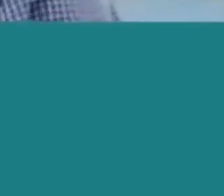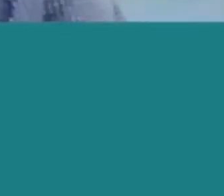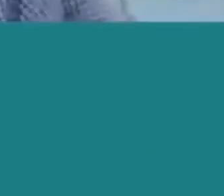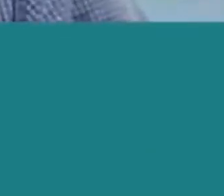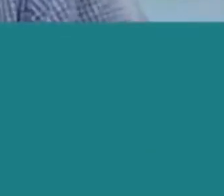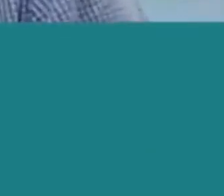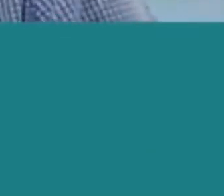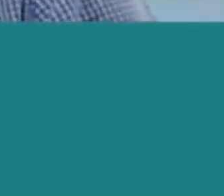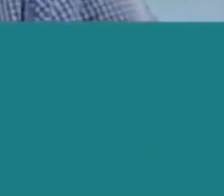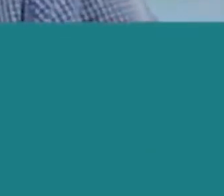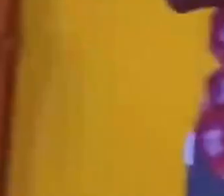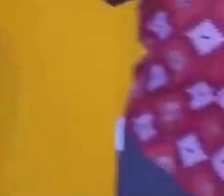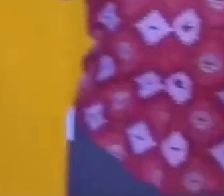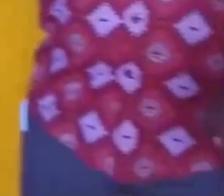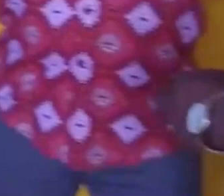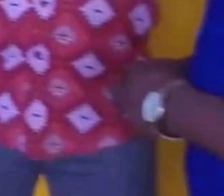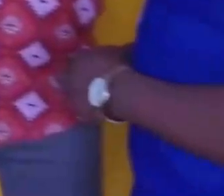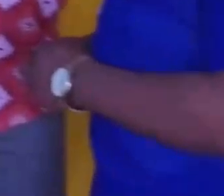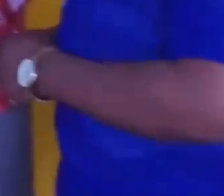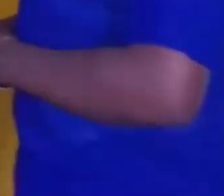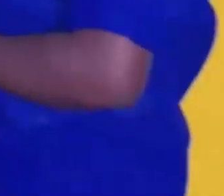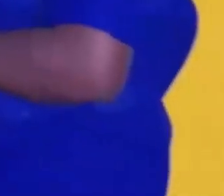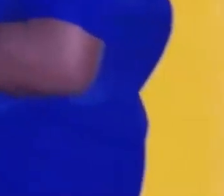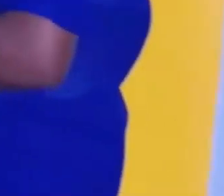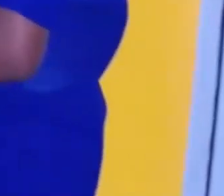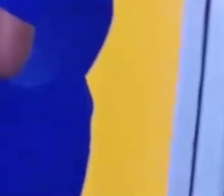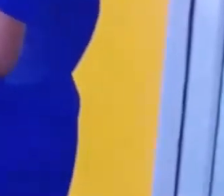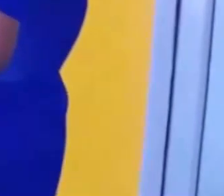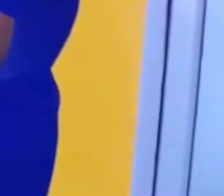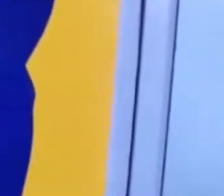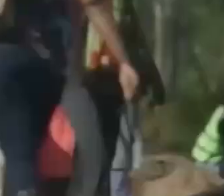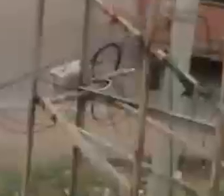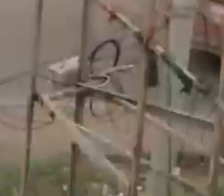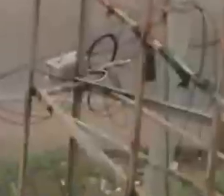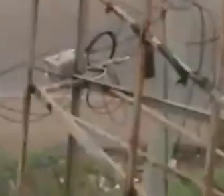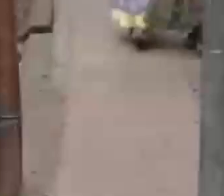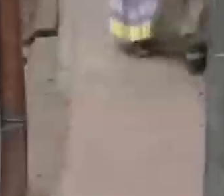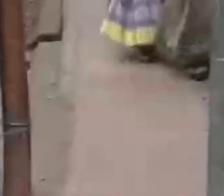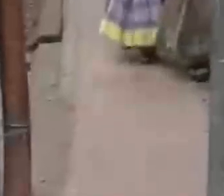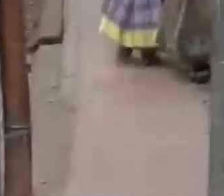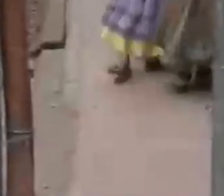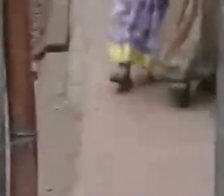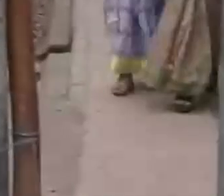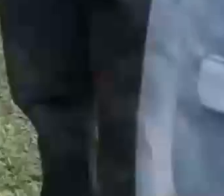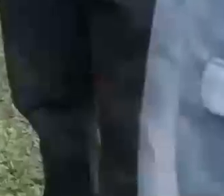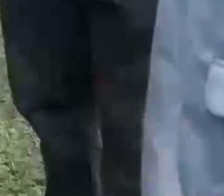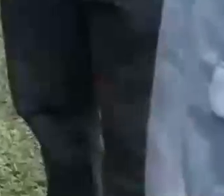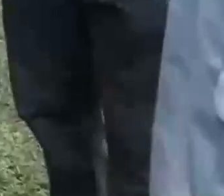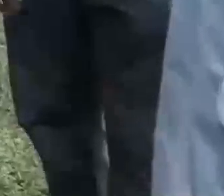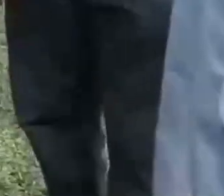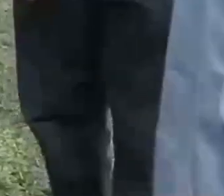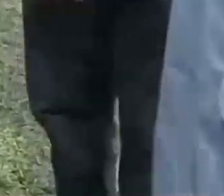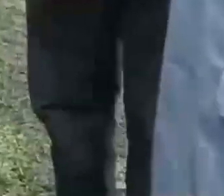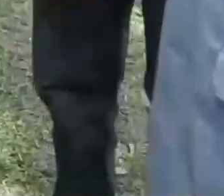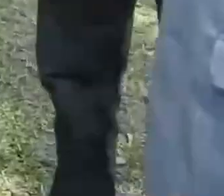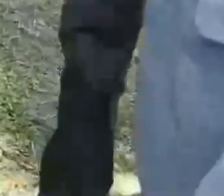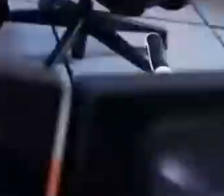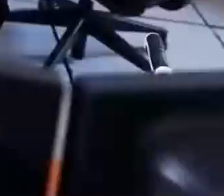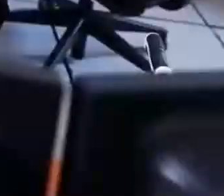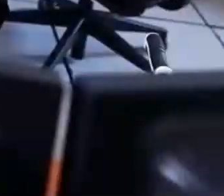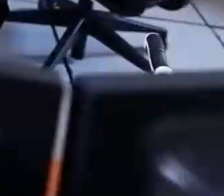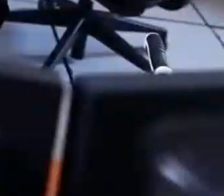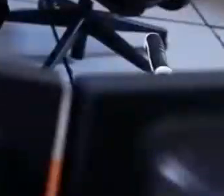at the solutions together working with some really pioneering companies in africa and south asia companies like the